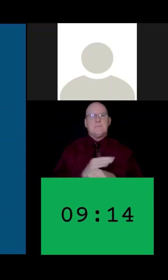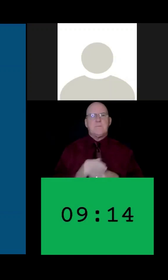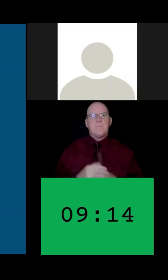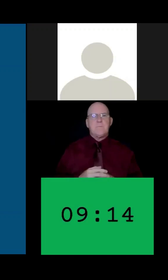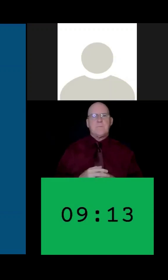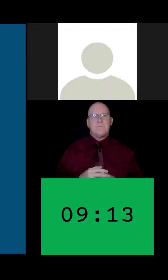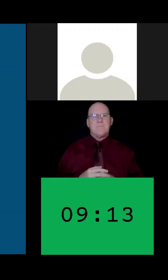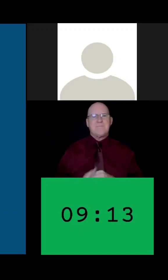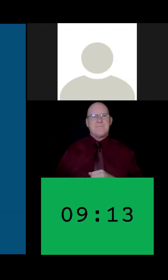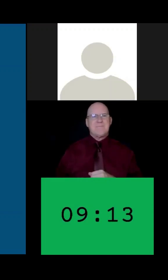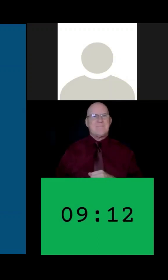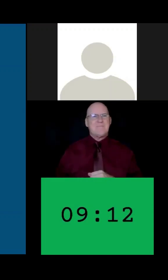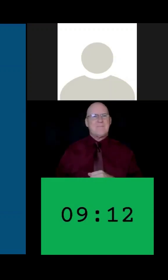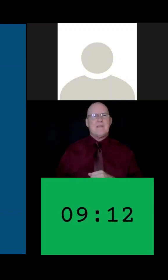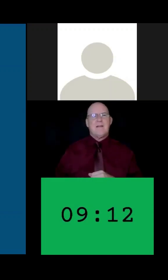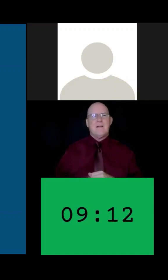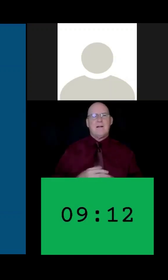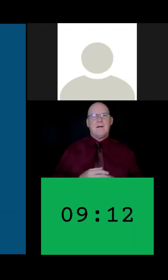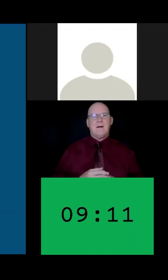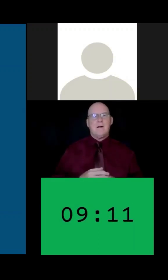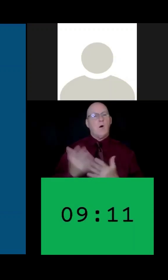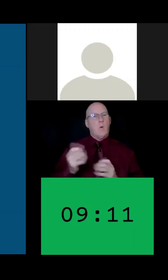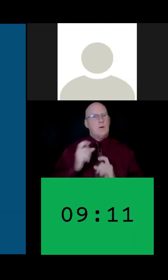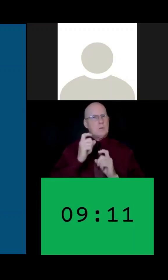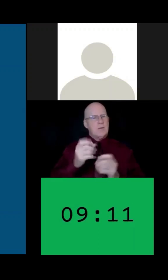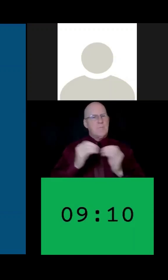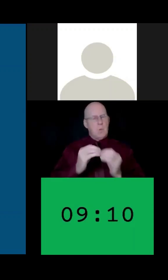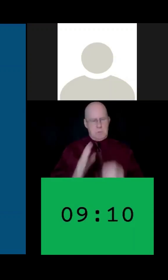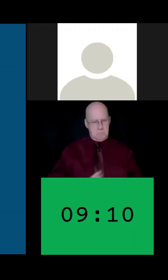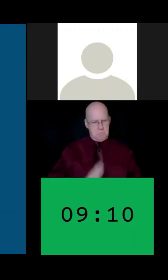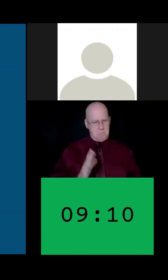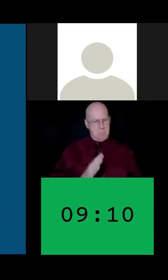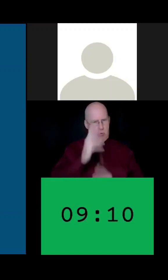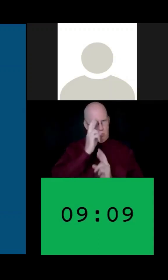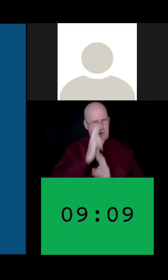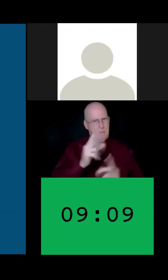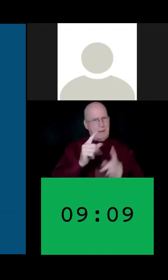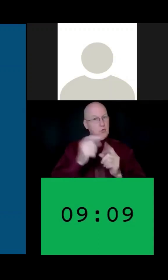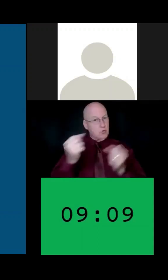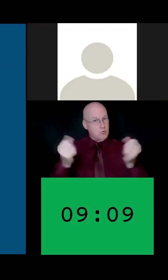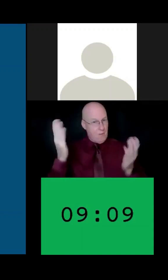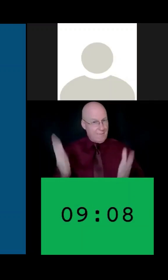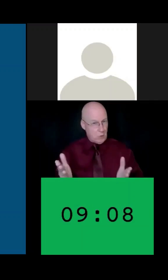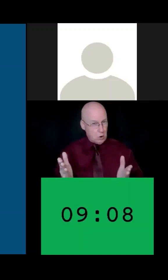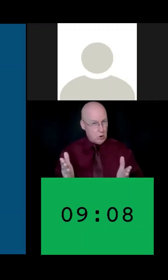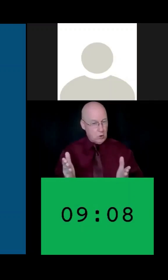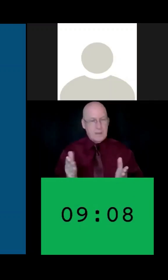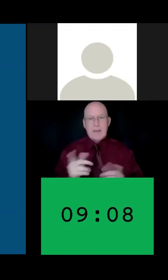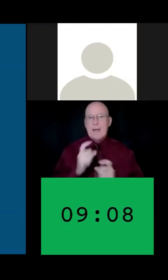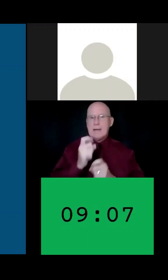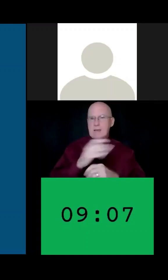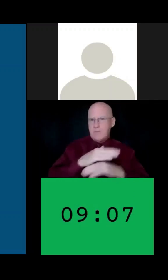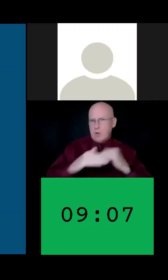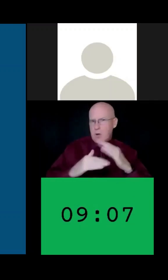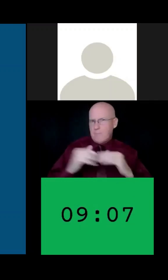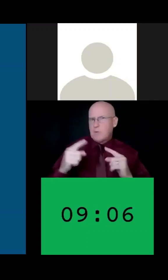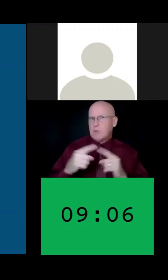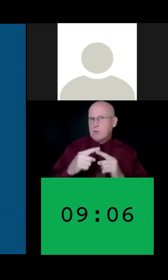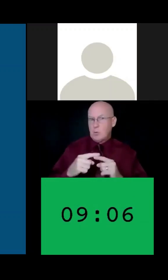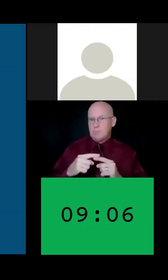is to give more dignity back to the drivers and give a true sense of comfort to the passengers.